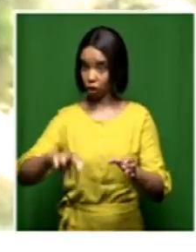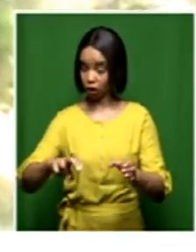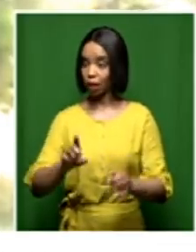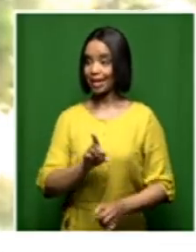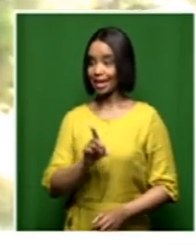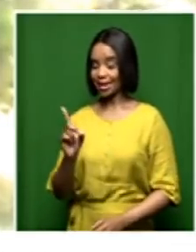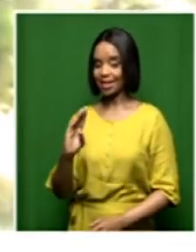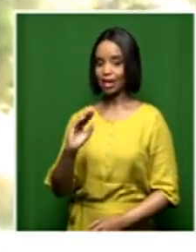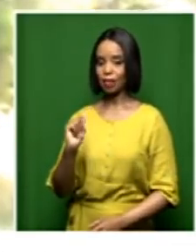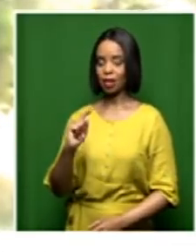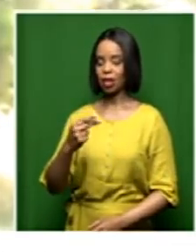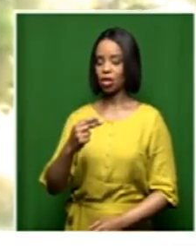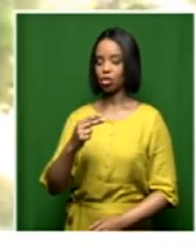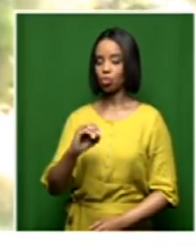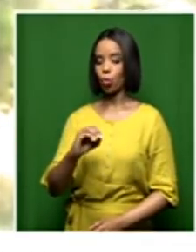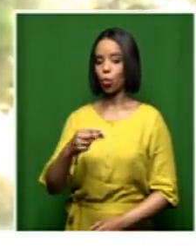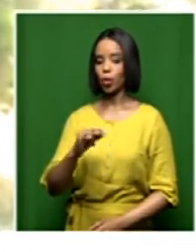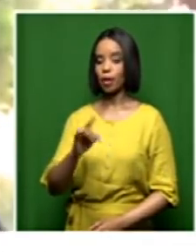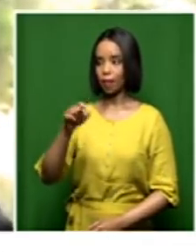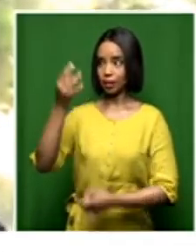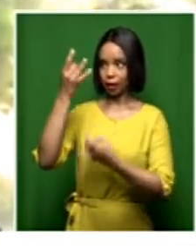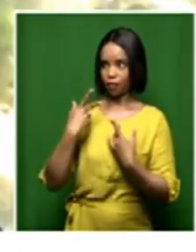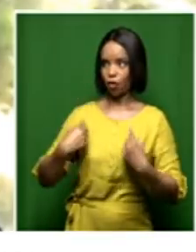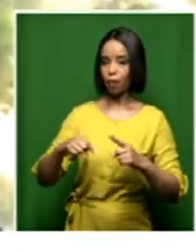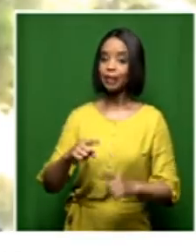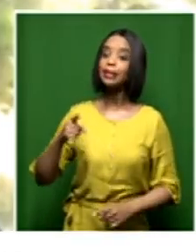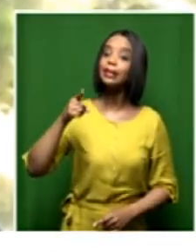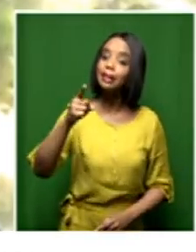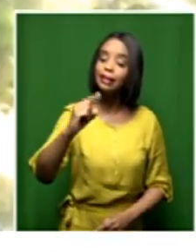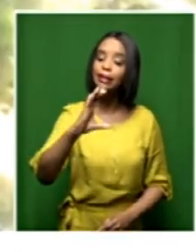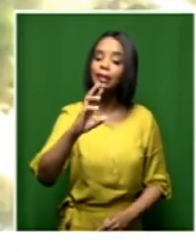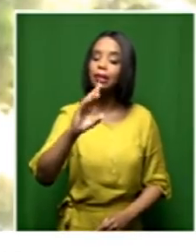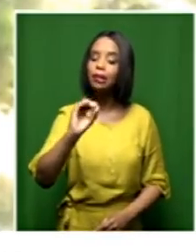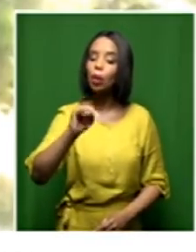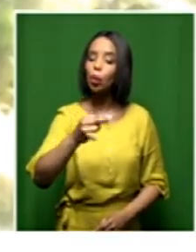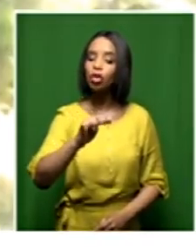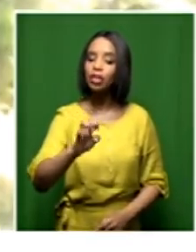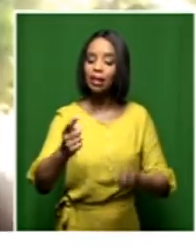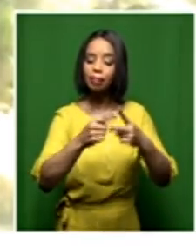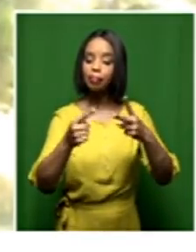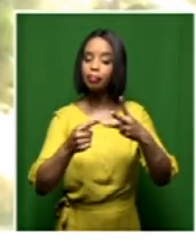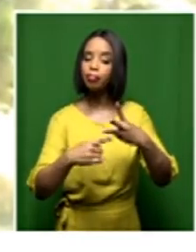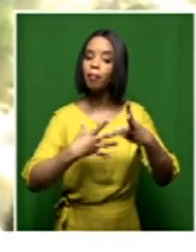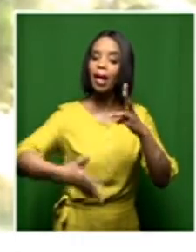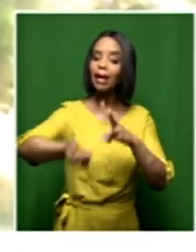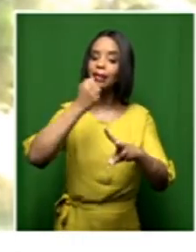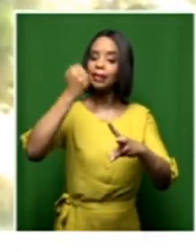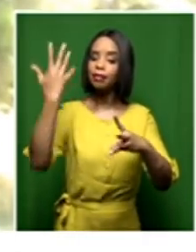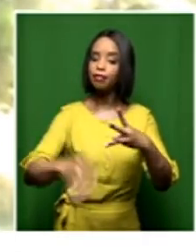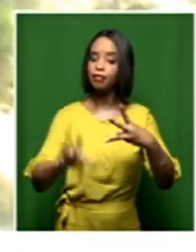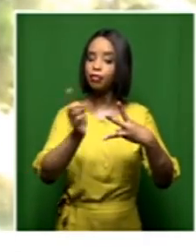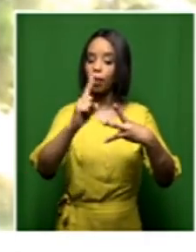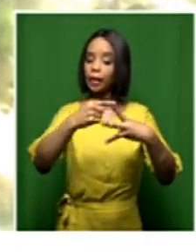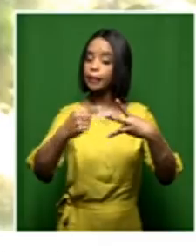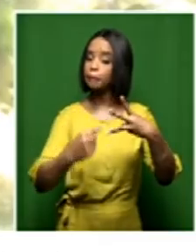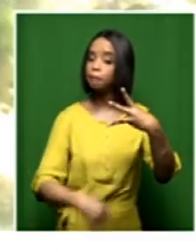and Advocate Kronye has achieved and what is about to be delivered in relation to corruption in the security